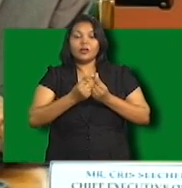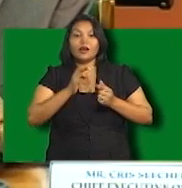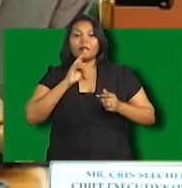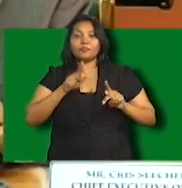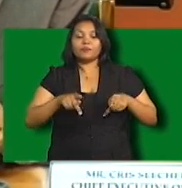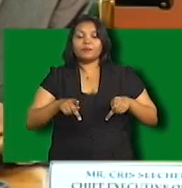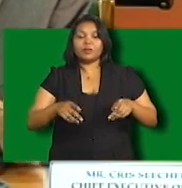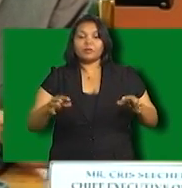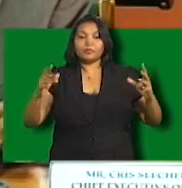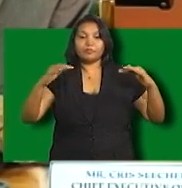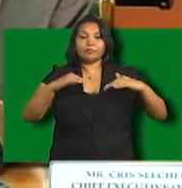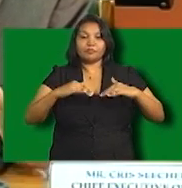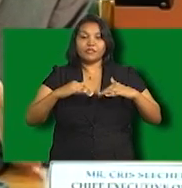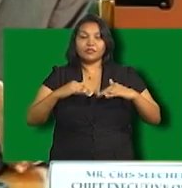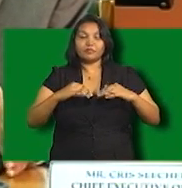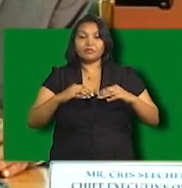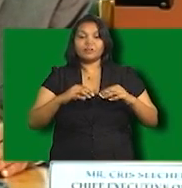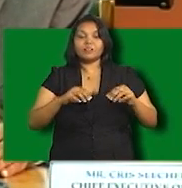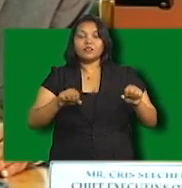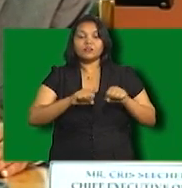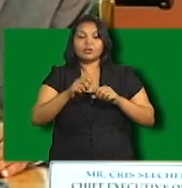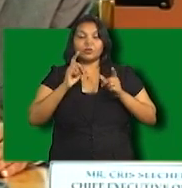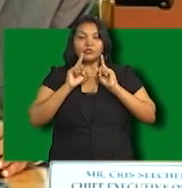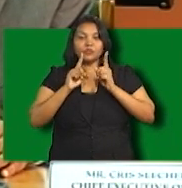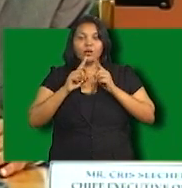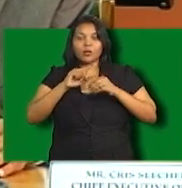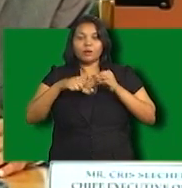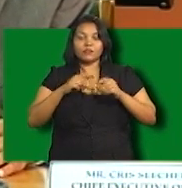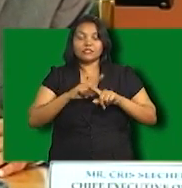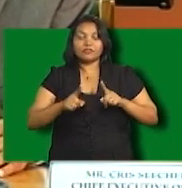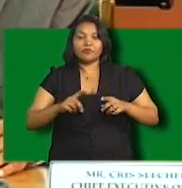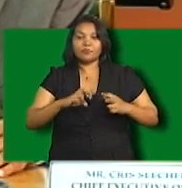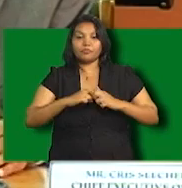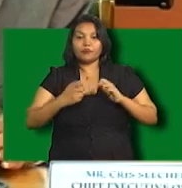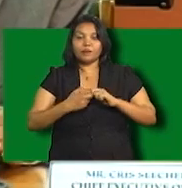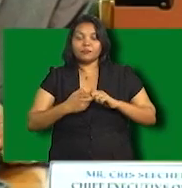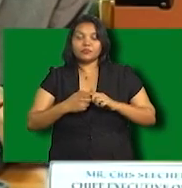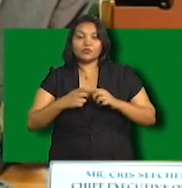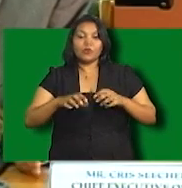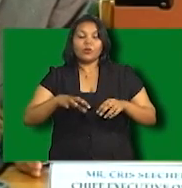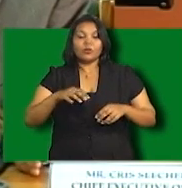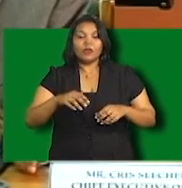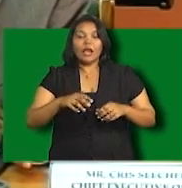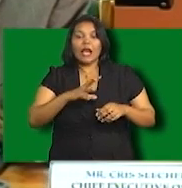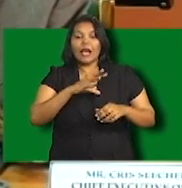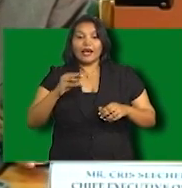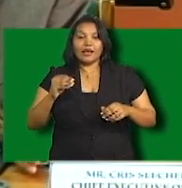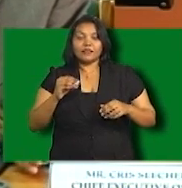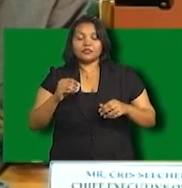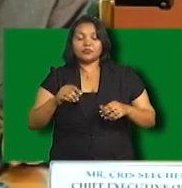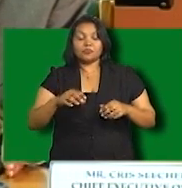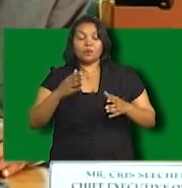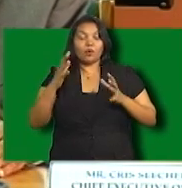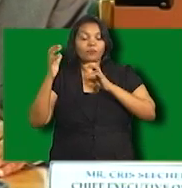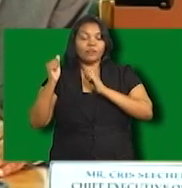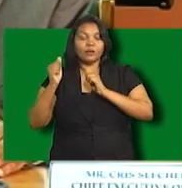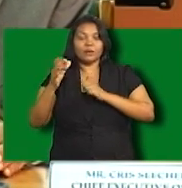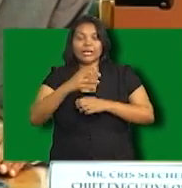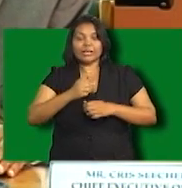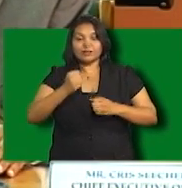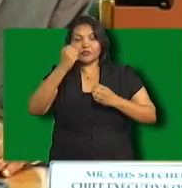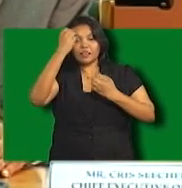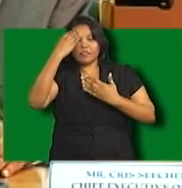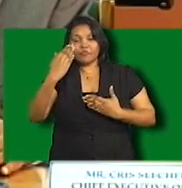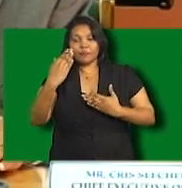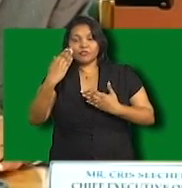a way that all the various issues that have been identified will be deliberated, and we expect that recommendations